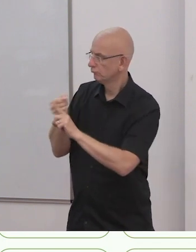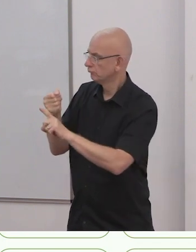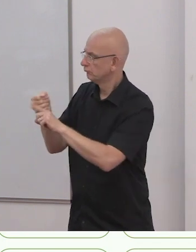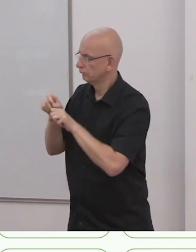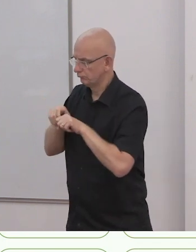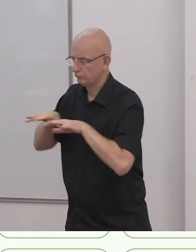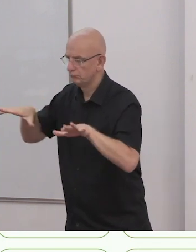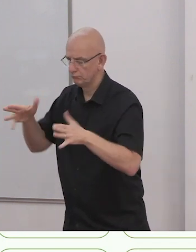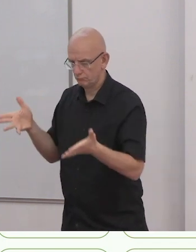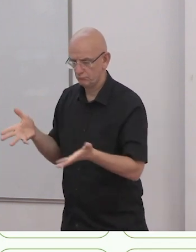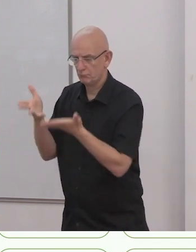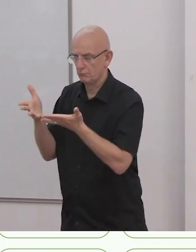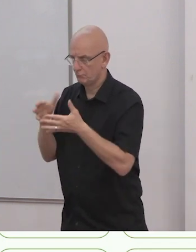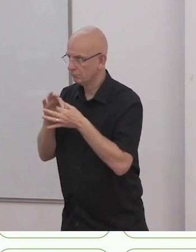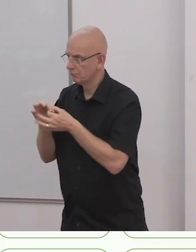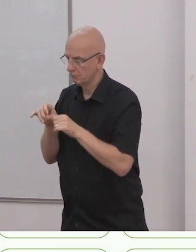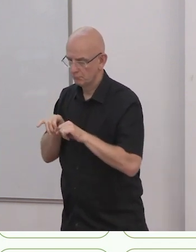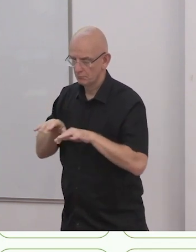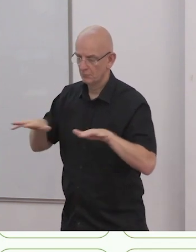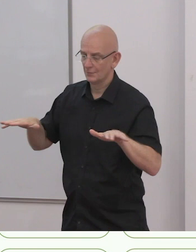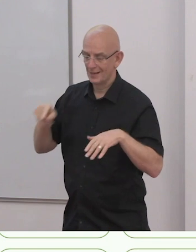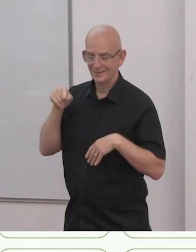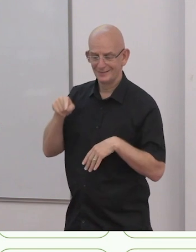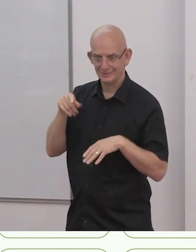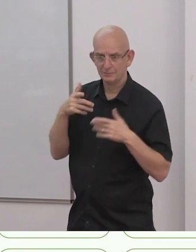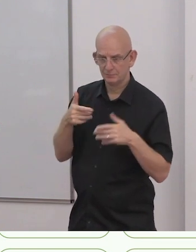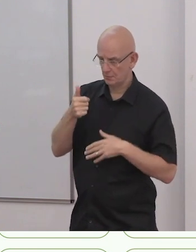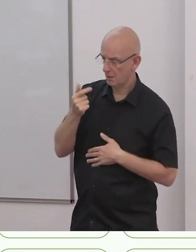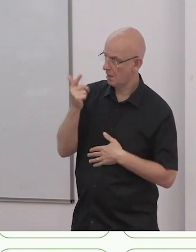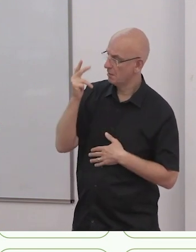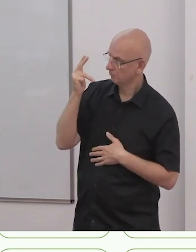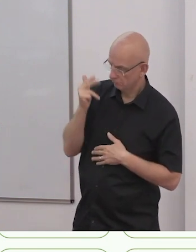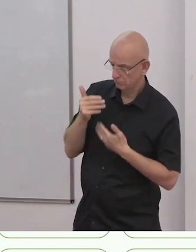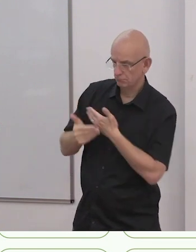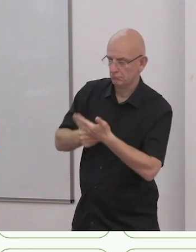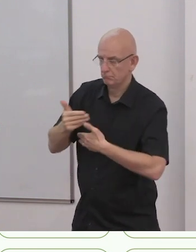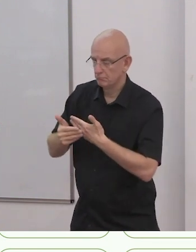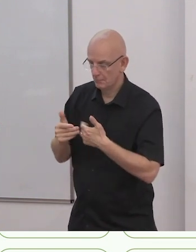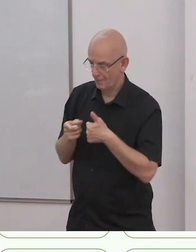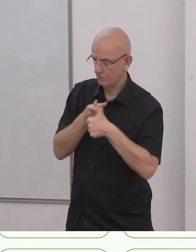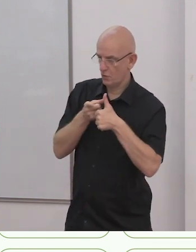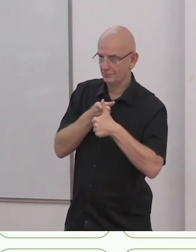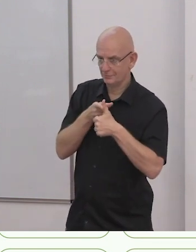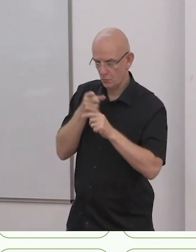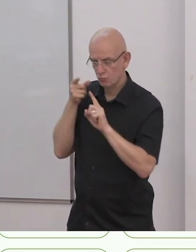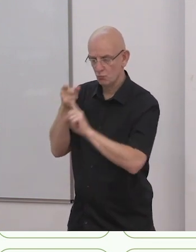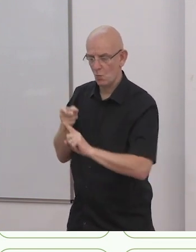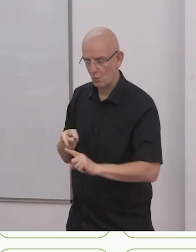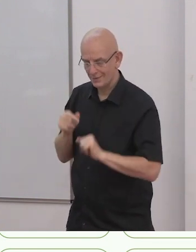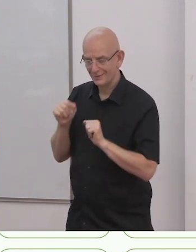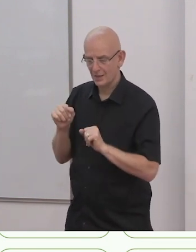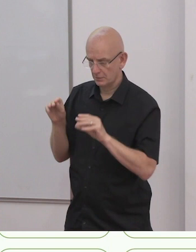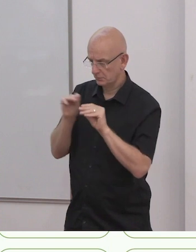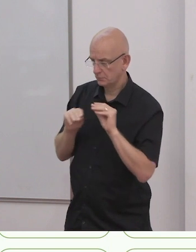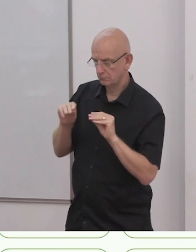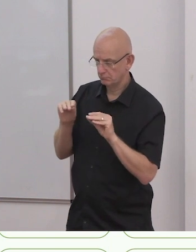inclusive education that then was reviewed by the Inclusion International Council